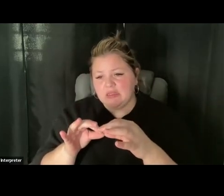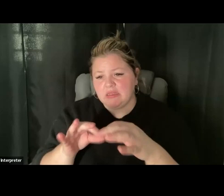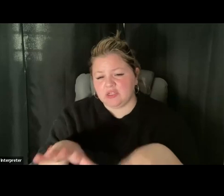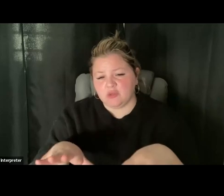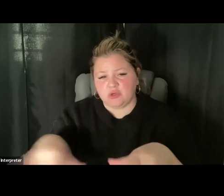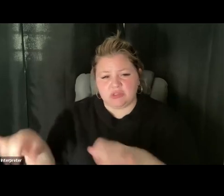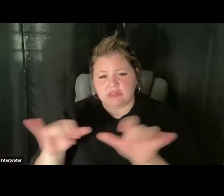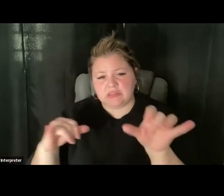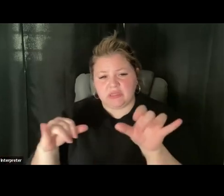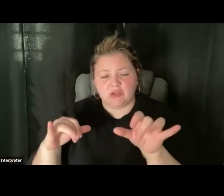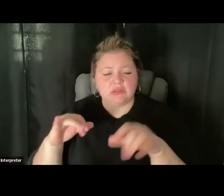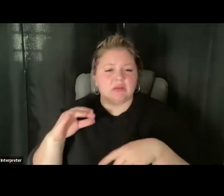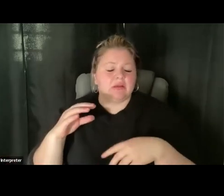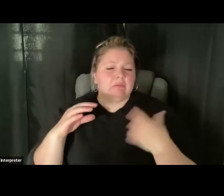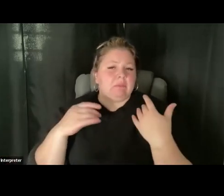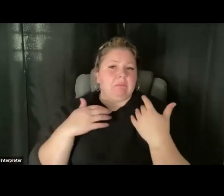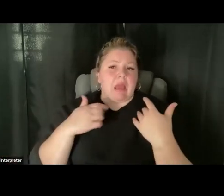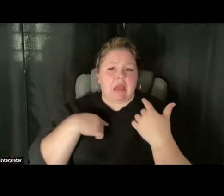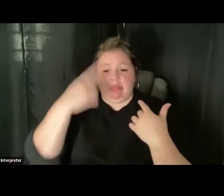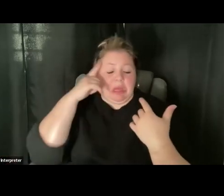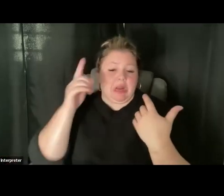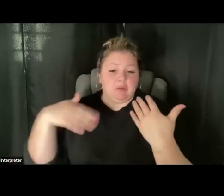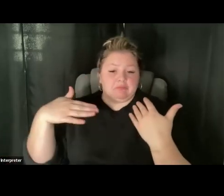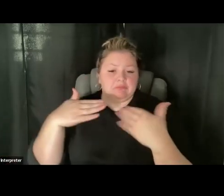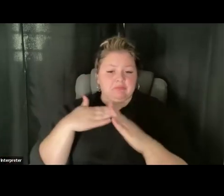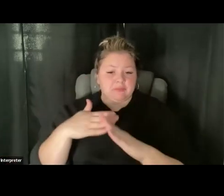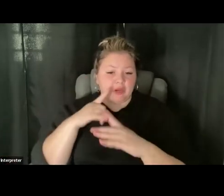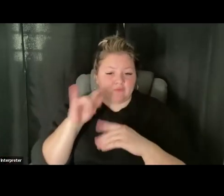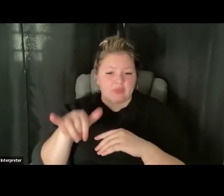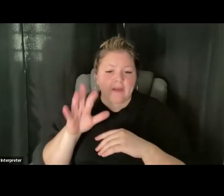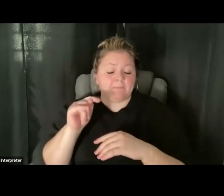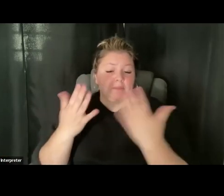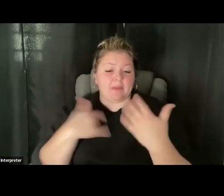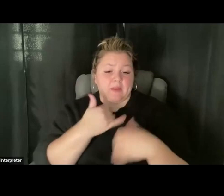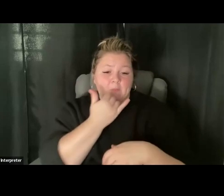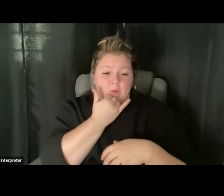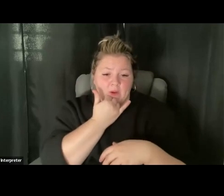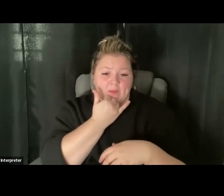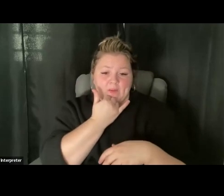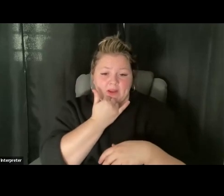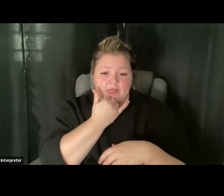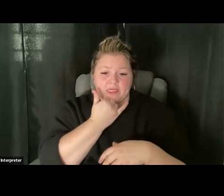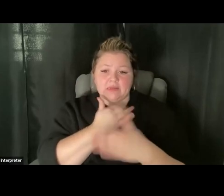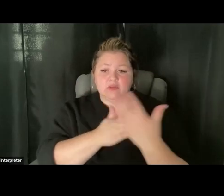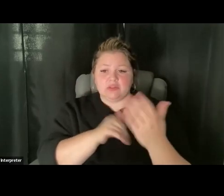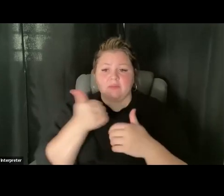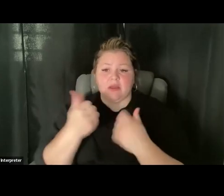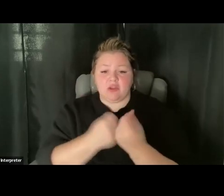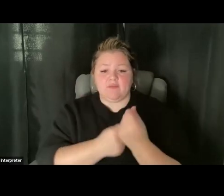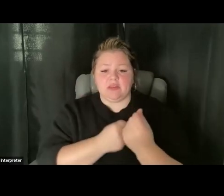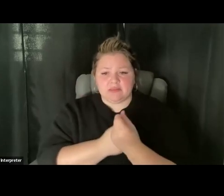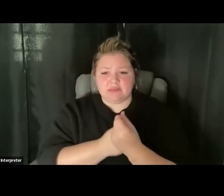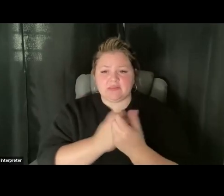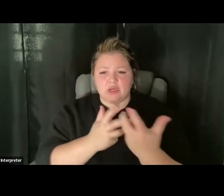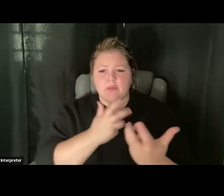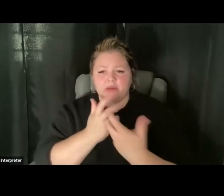as a barrier in the past, but I could be wrong on that. Um, there are other advocates who, uh, yeah,